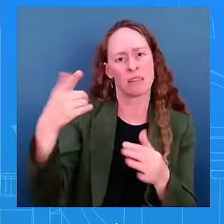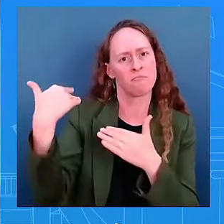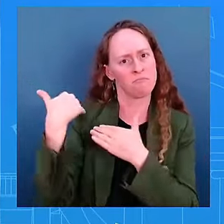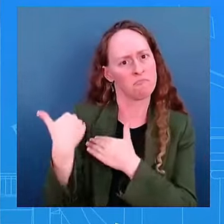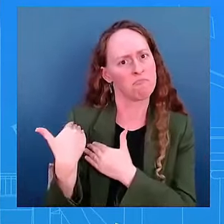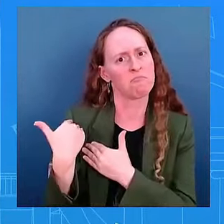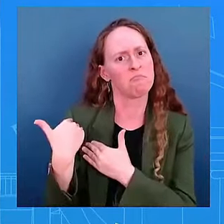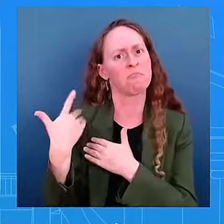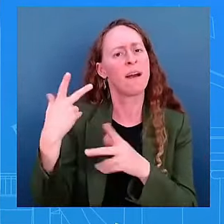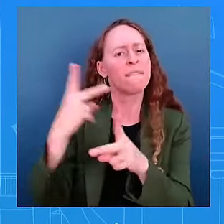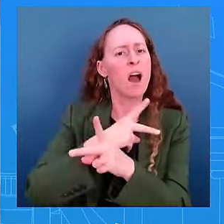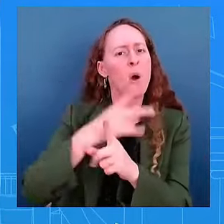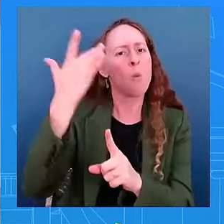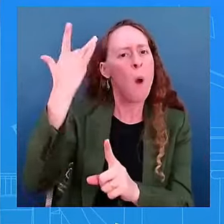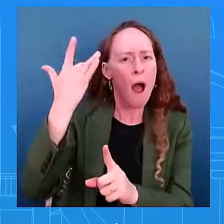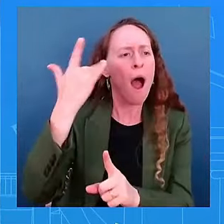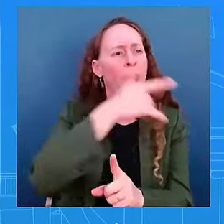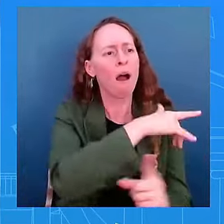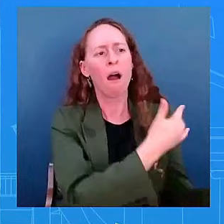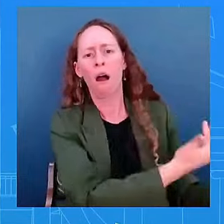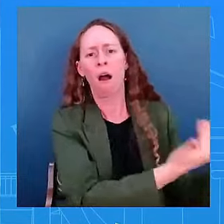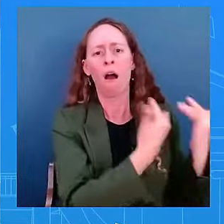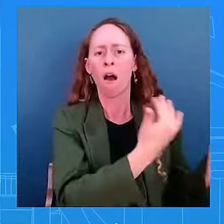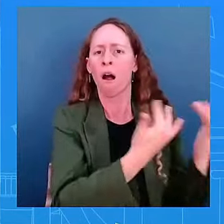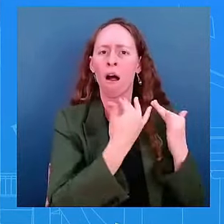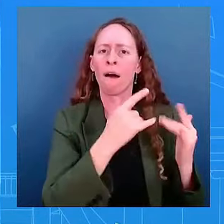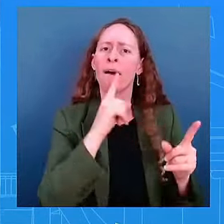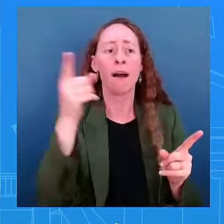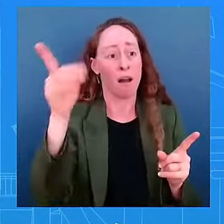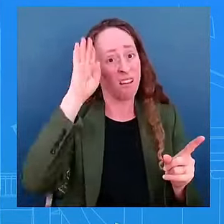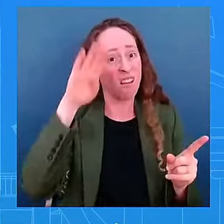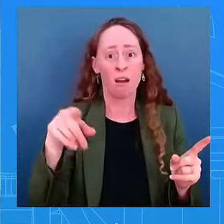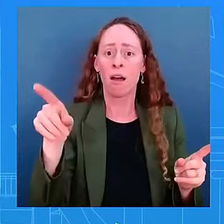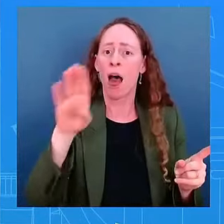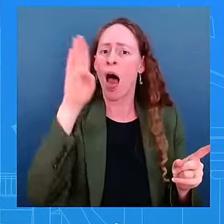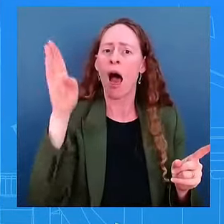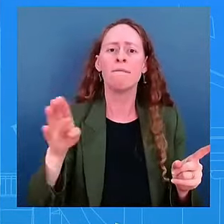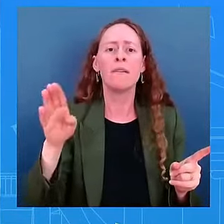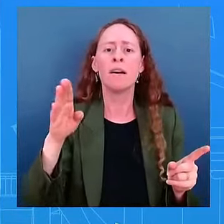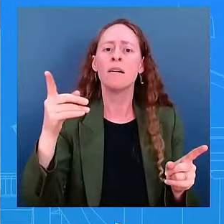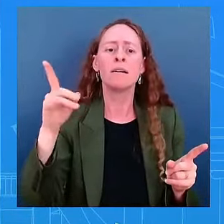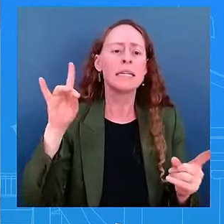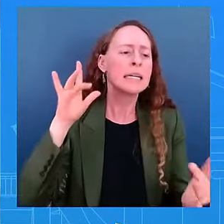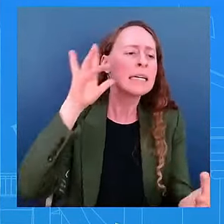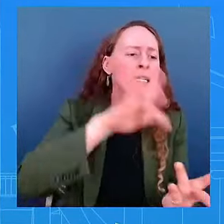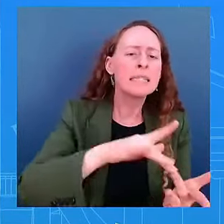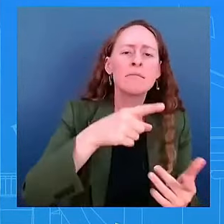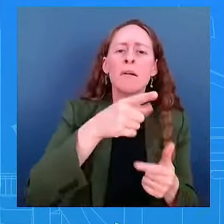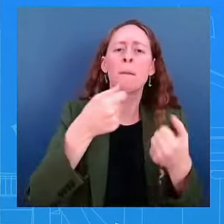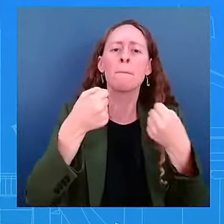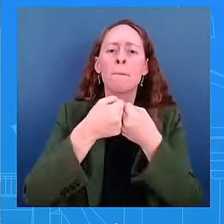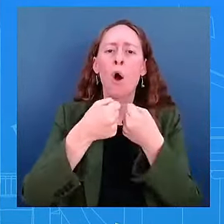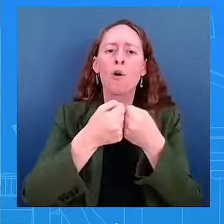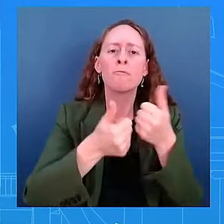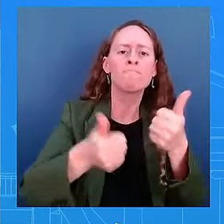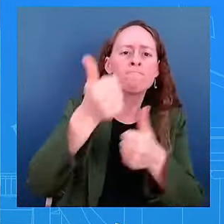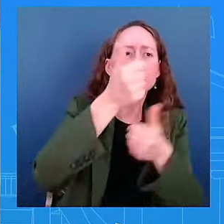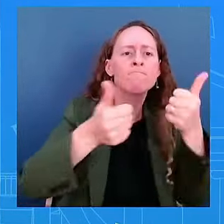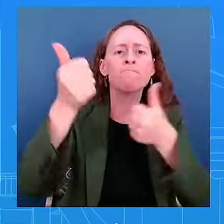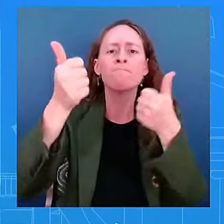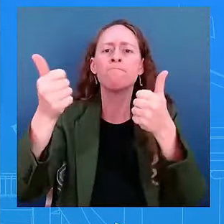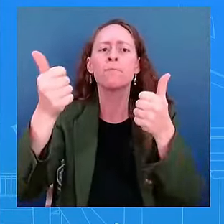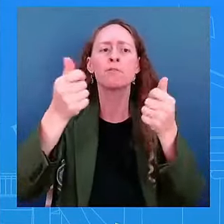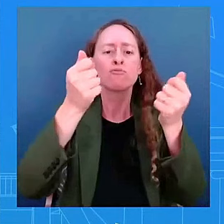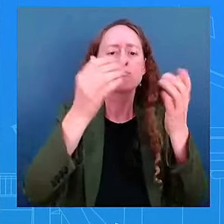Chief, Jason Owens, or the Border Patrol Chief before him, Raul Ortiz. What should that tell us about her leadership style?